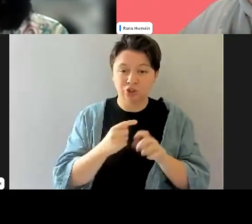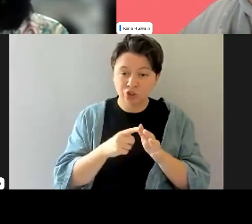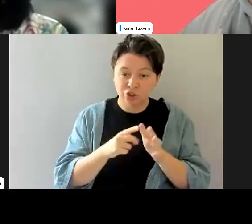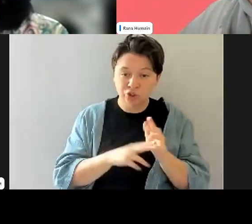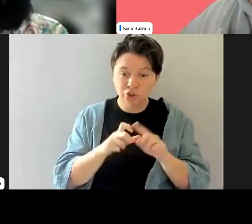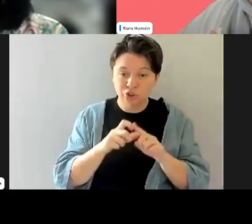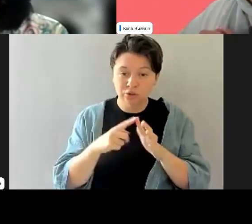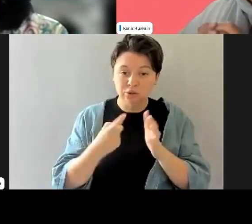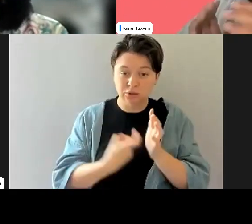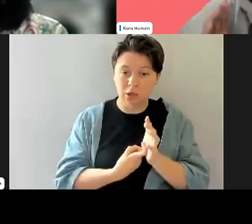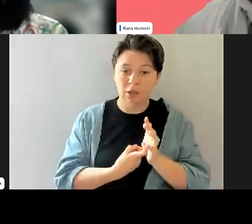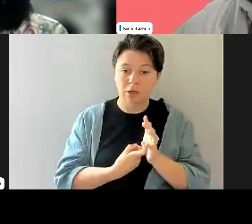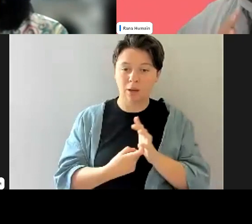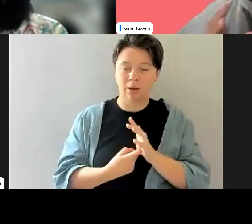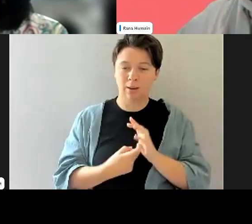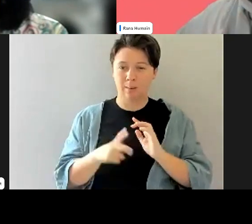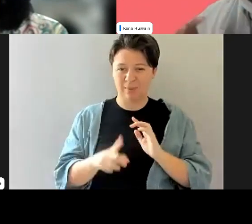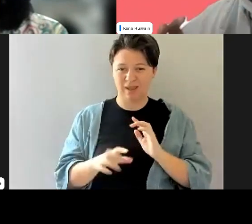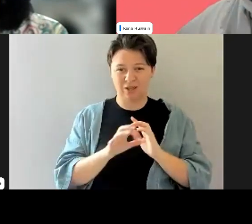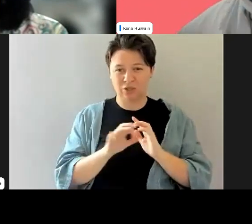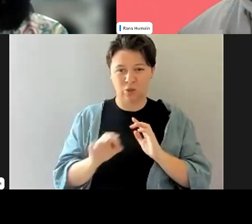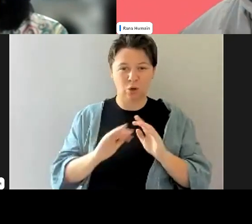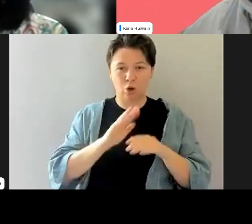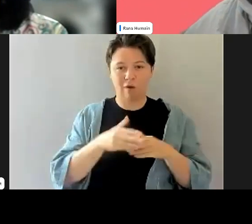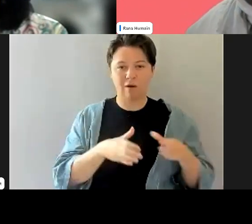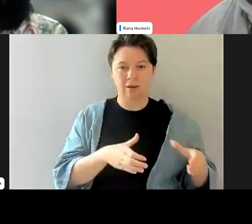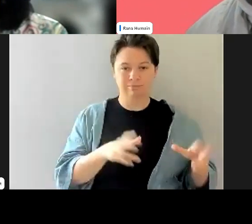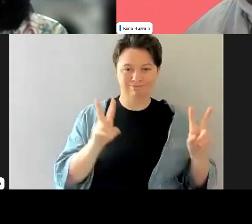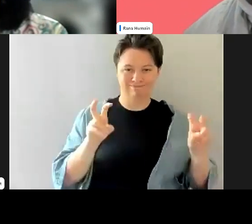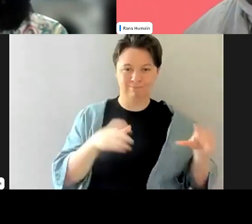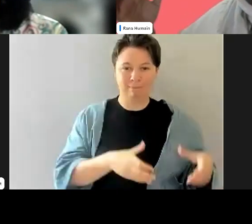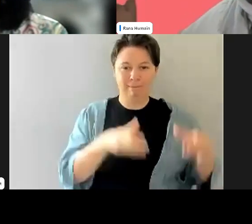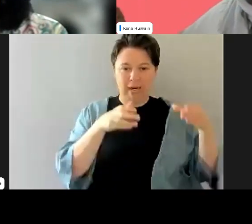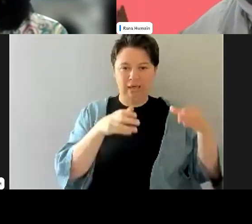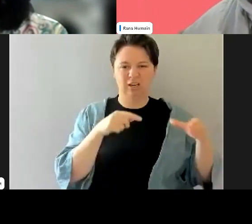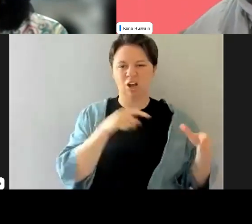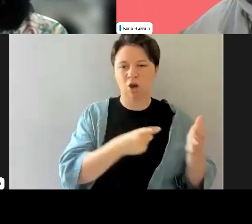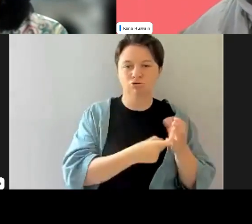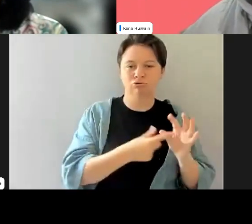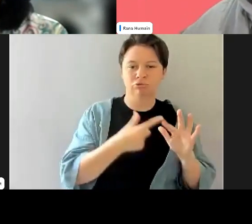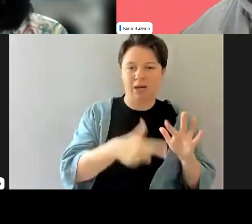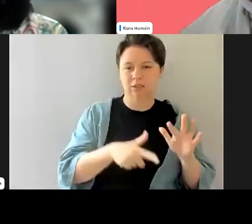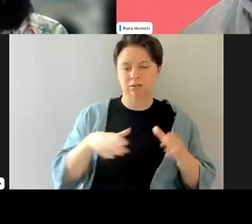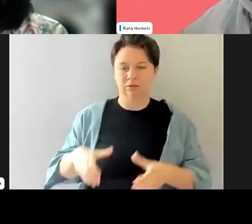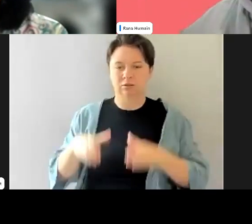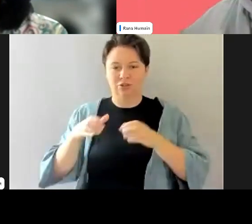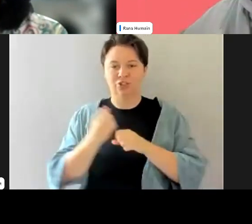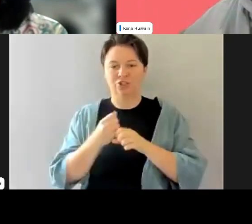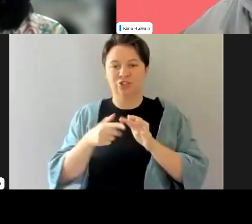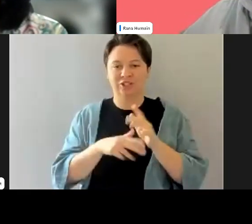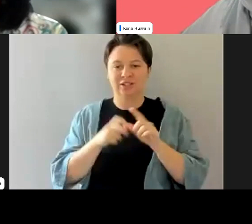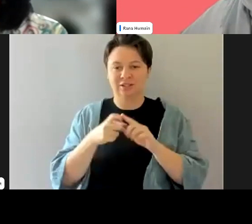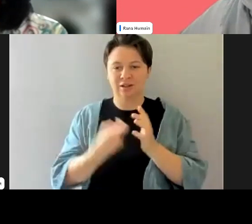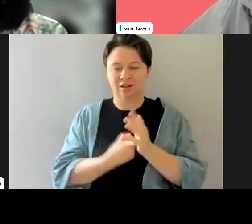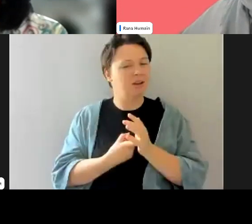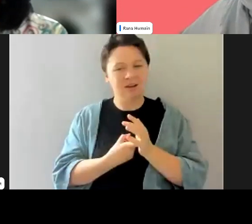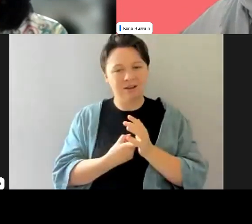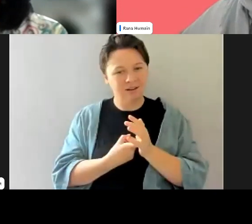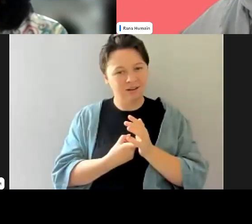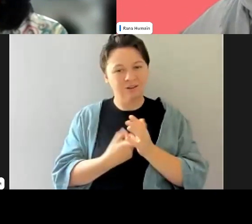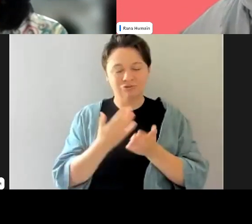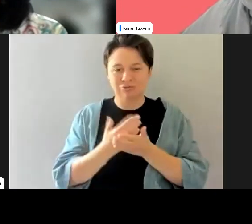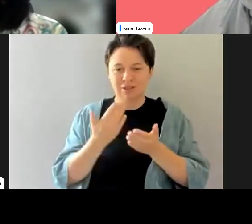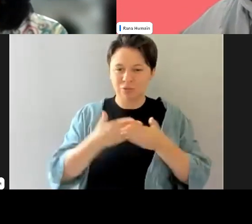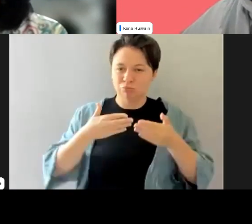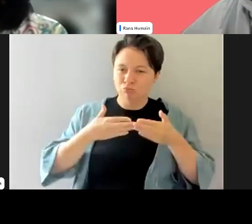it's not about those kinds of buckets, traditional buckets that we think about all the time. It's also about just who